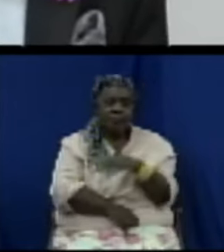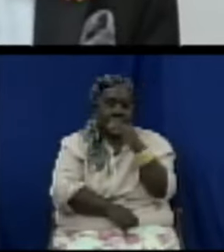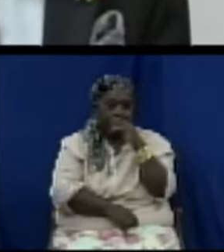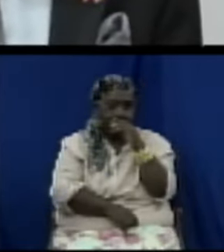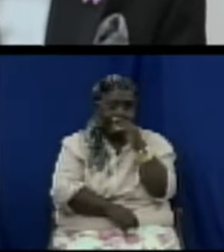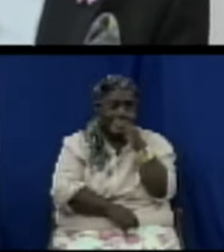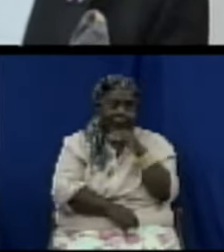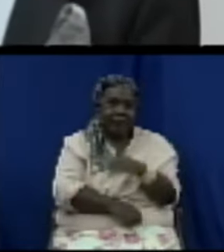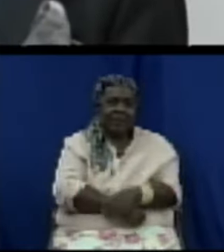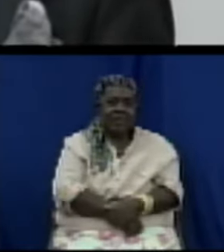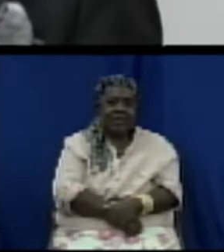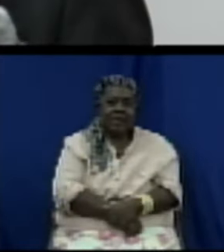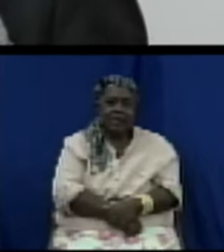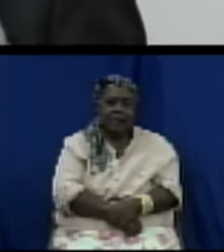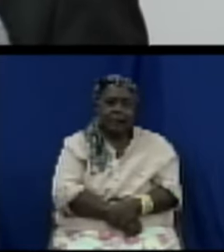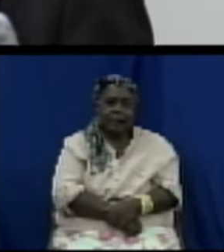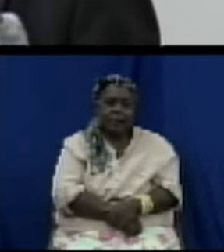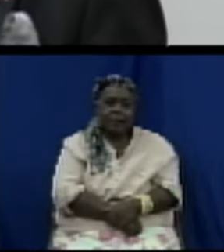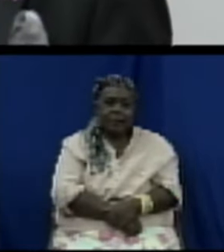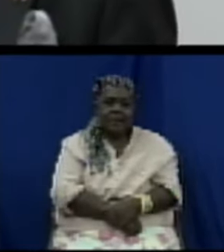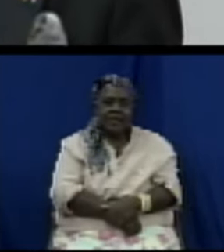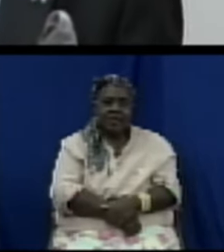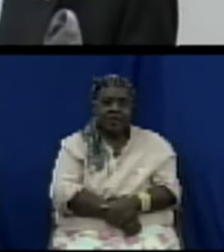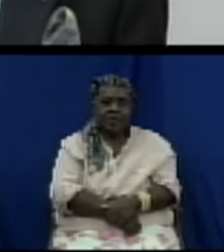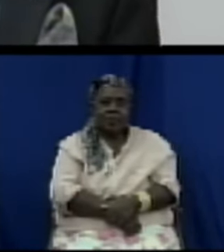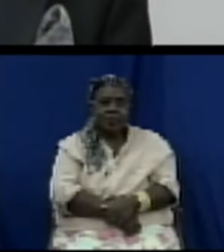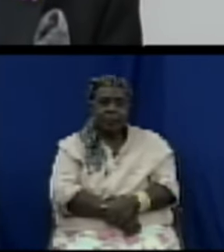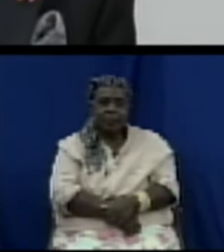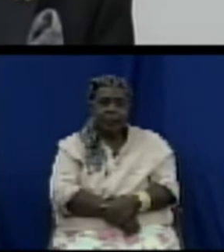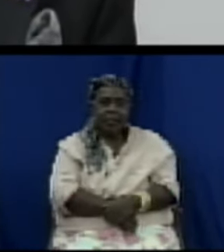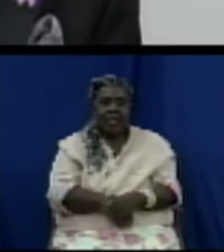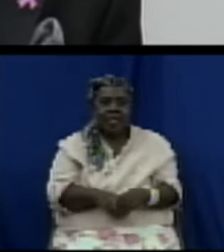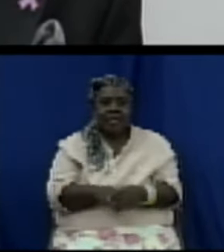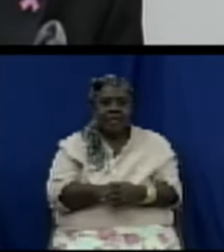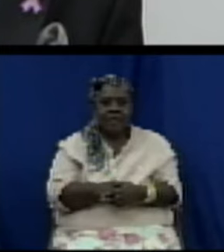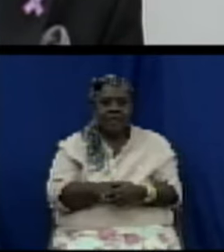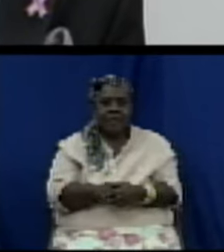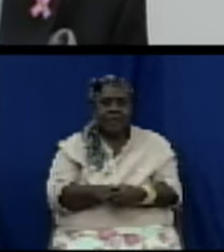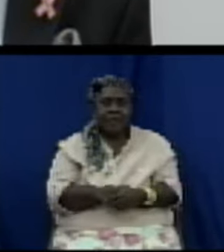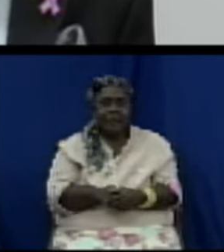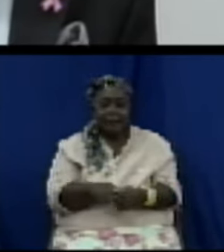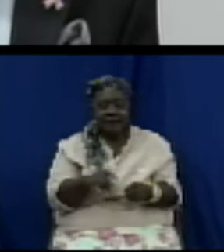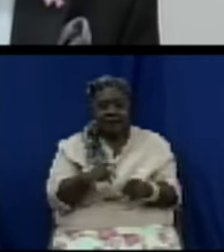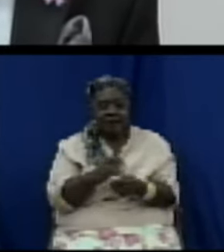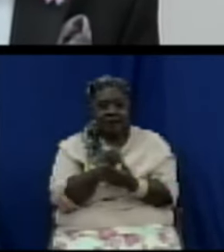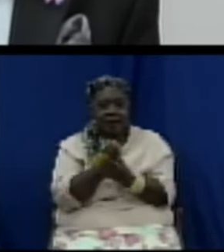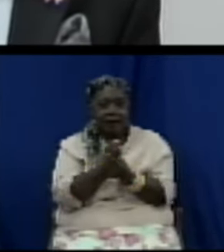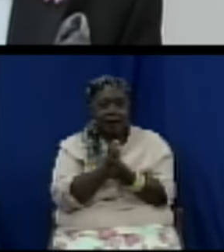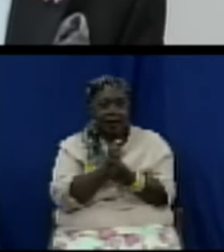receive but the weather was bad so I said maybe it's the weather I hope it's the weather